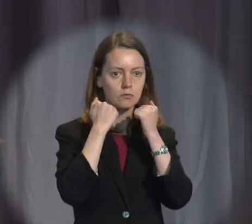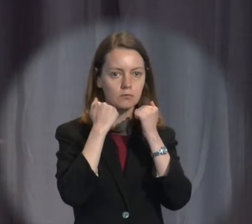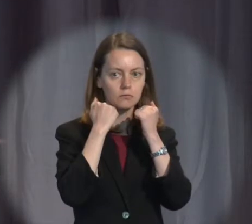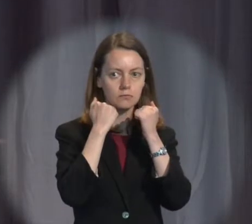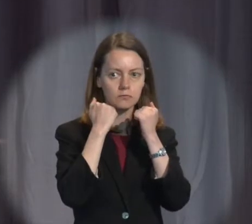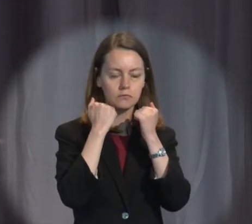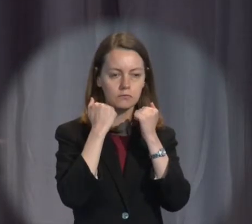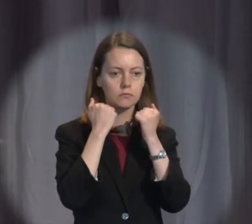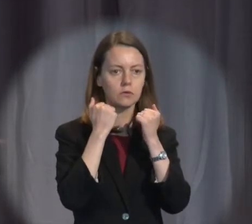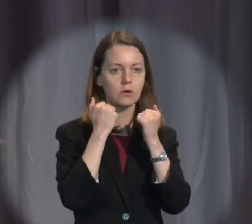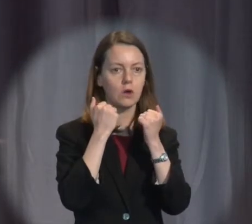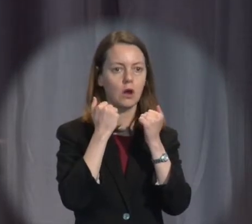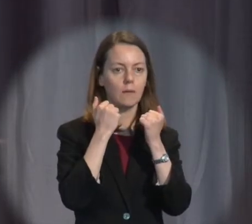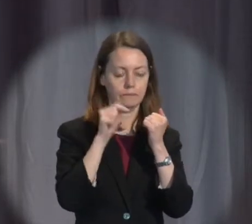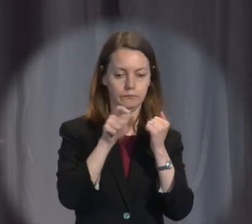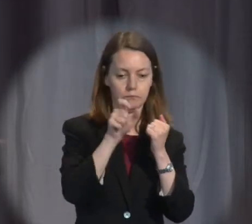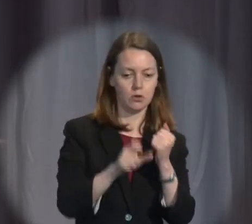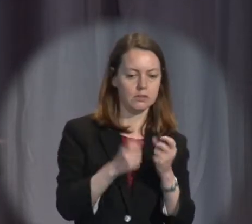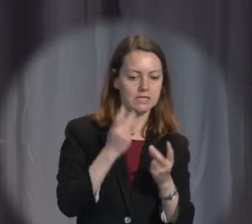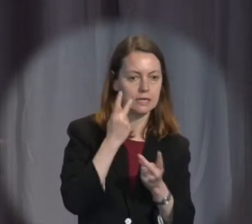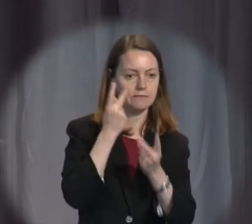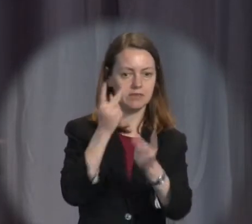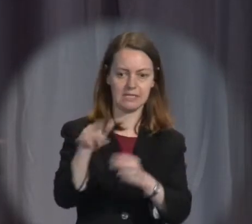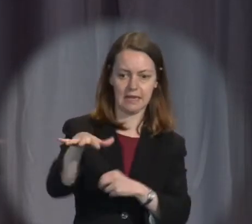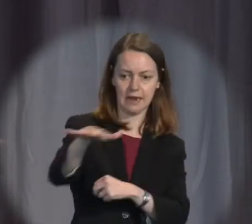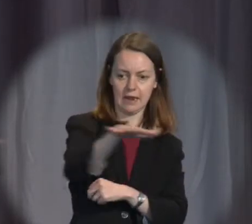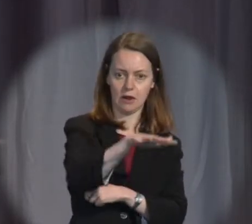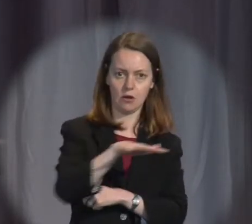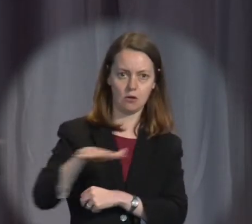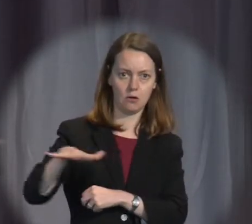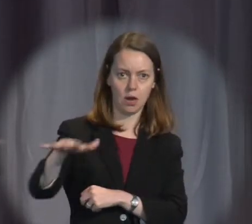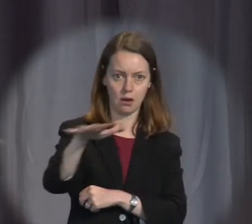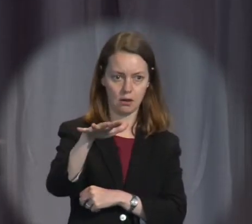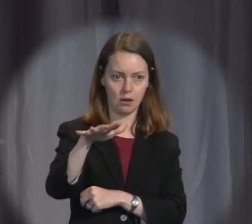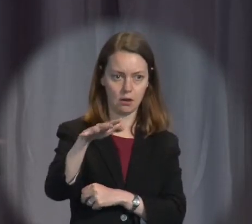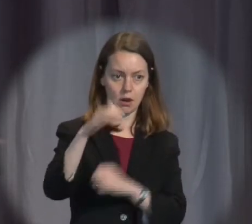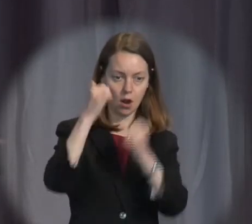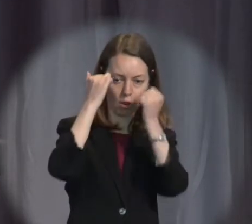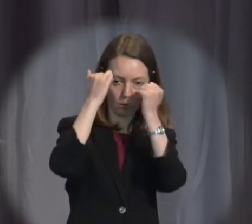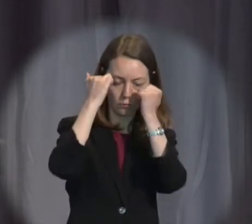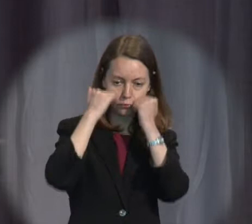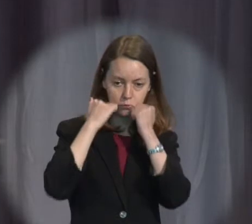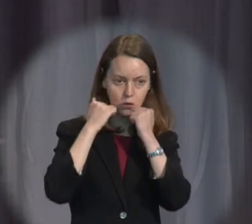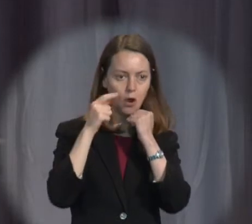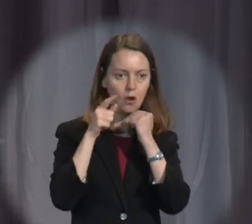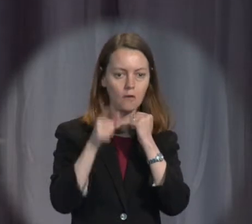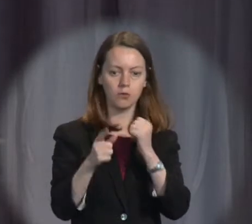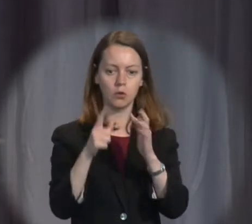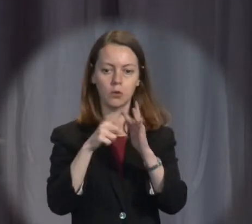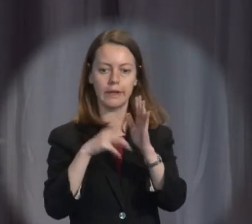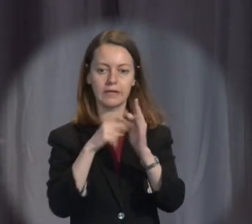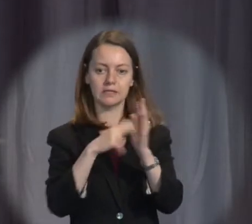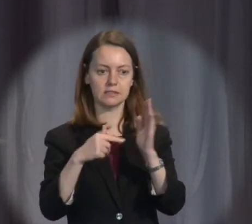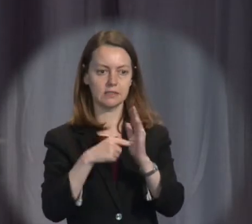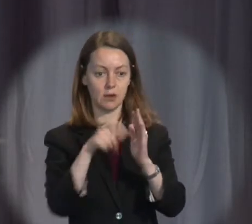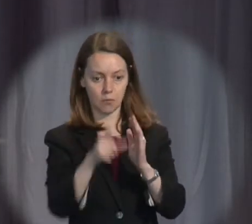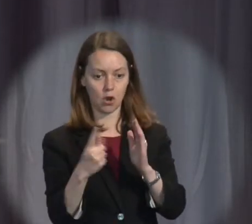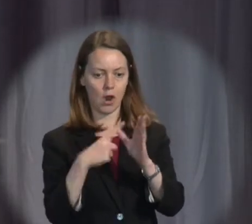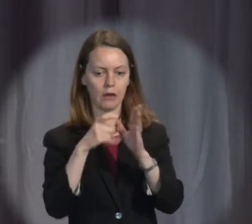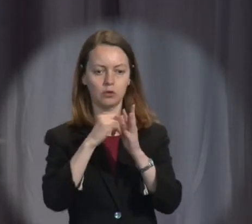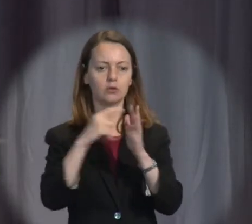that a visit to a declared area was solely for a listed purpose is on the person who's being accused.